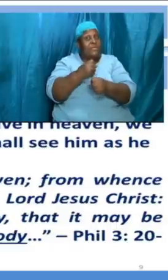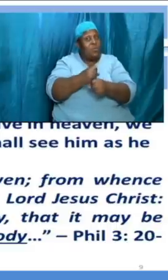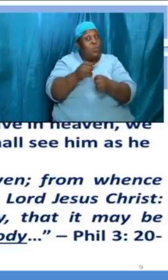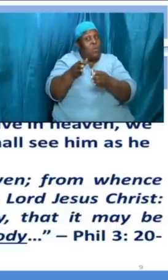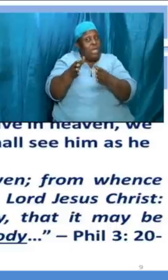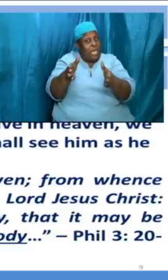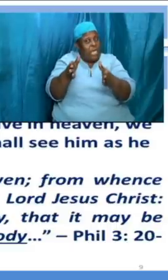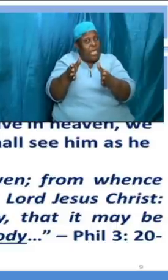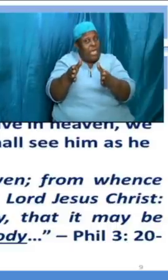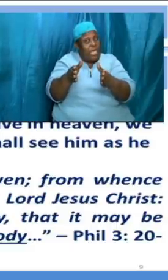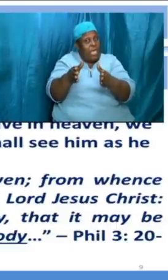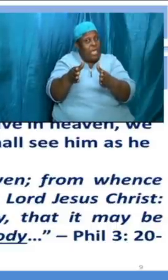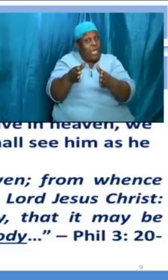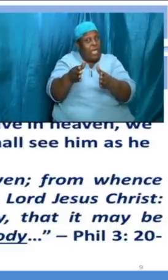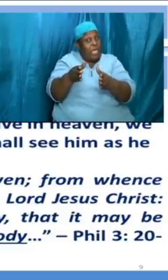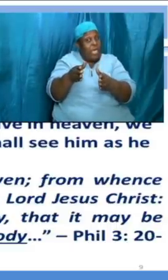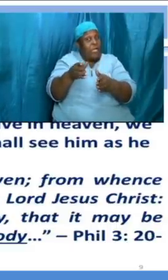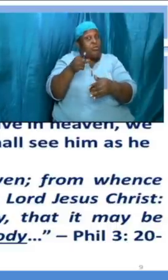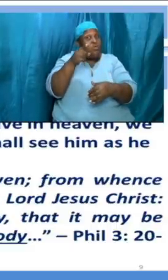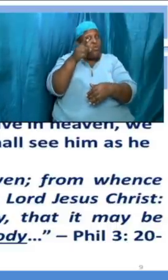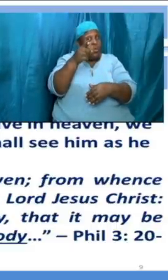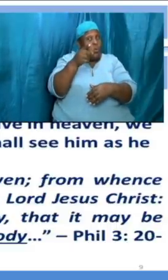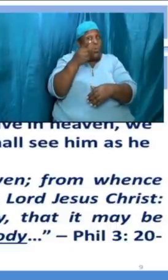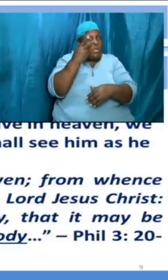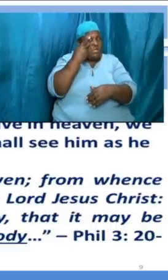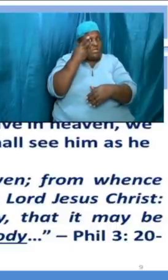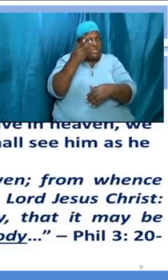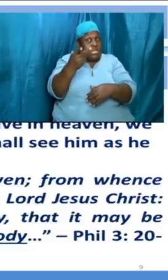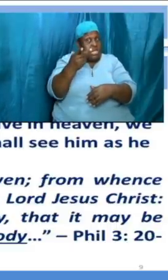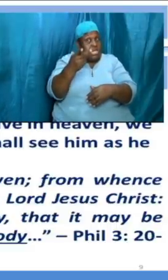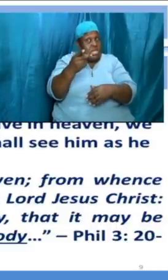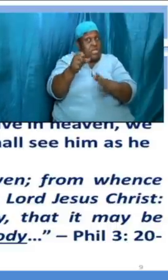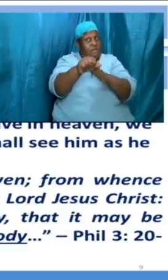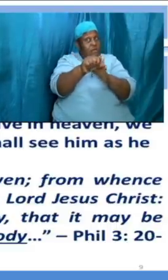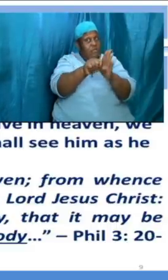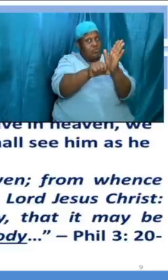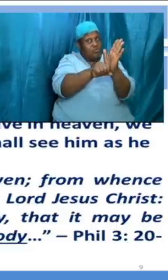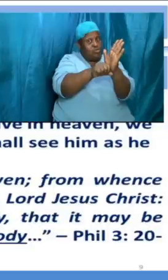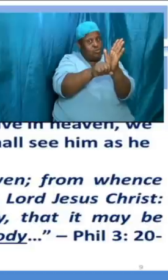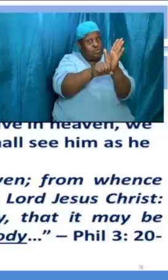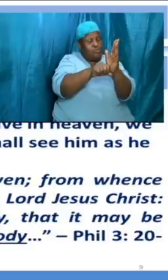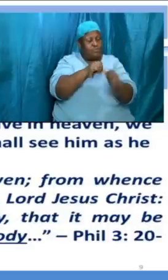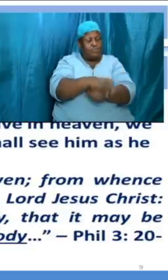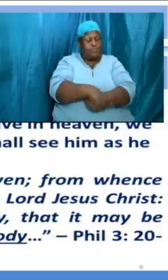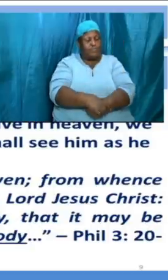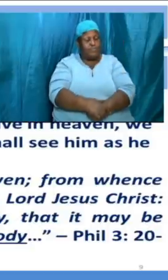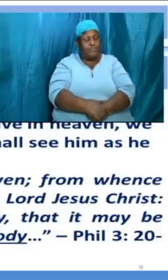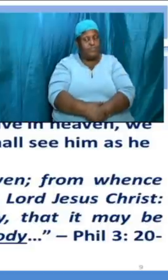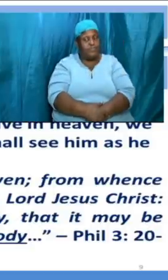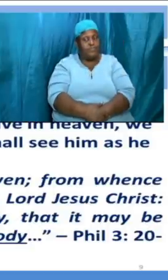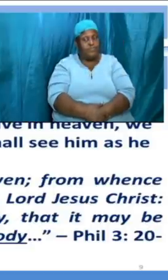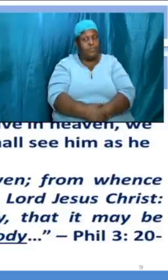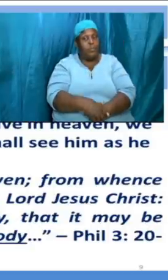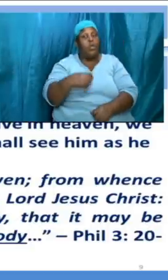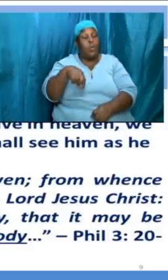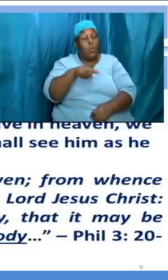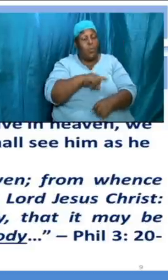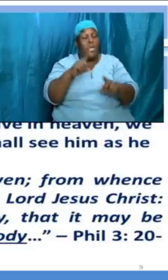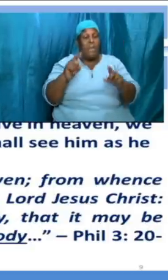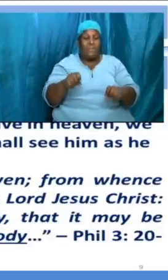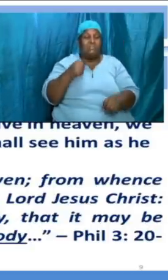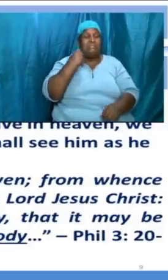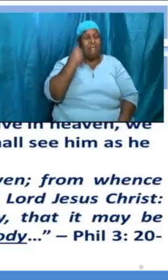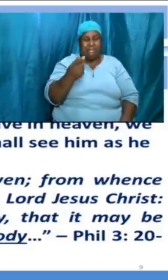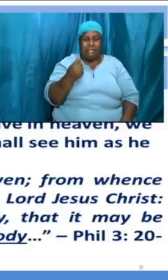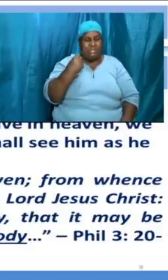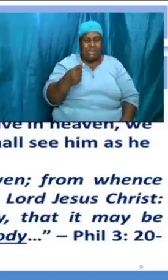from the scripture above in fact we might just look at it before we read saint john chapter 20 we must understand understand that the